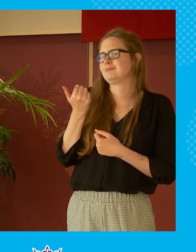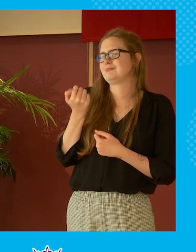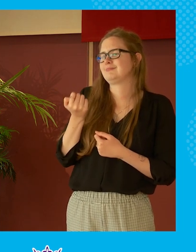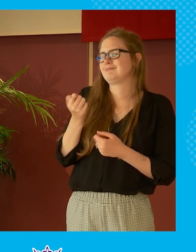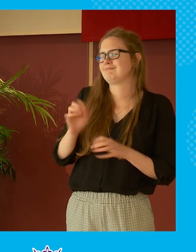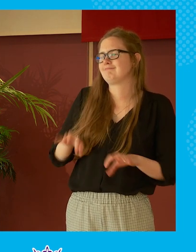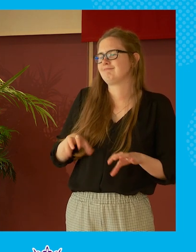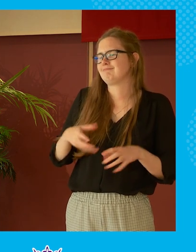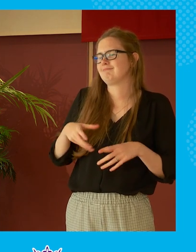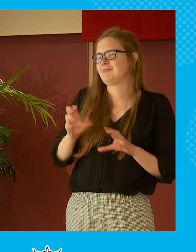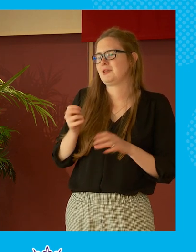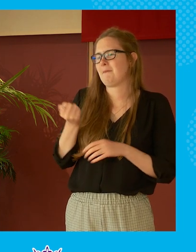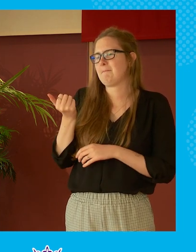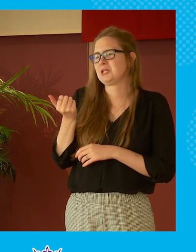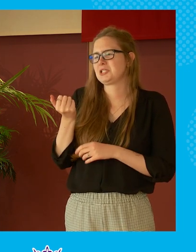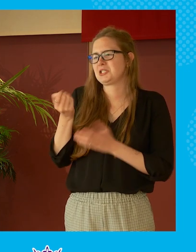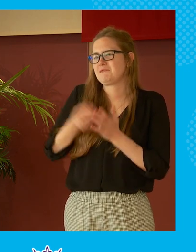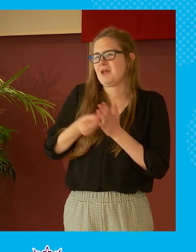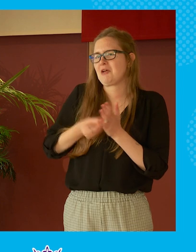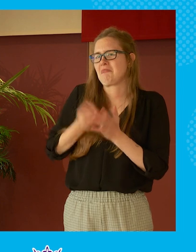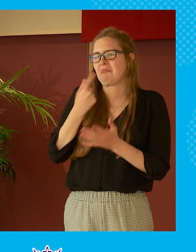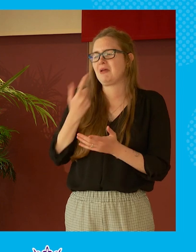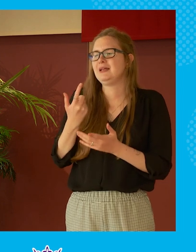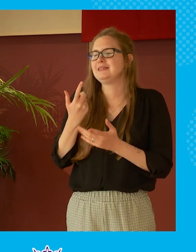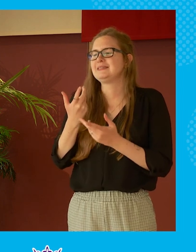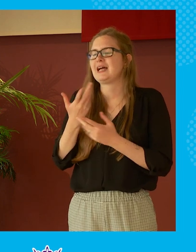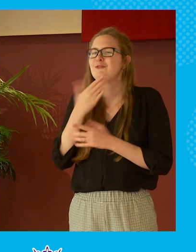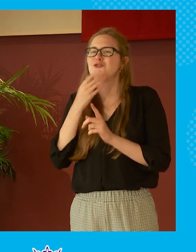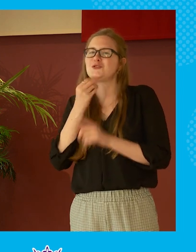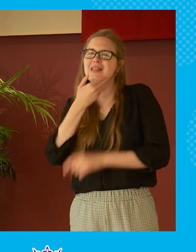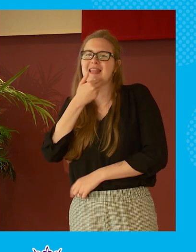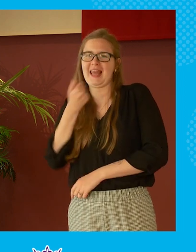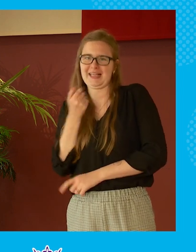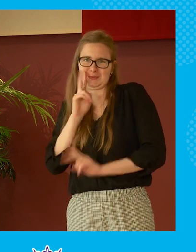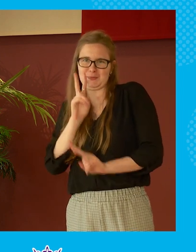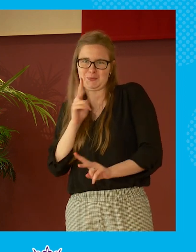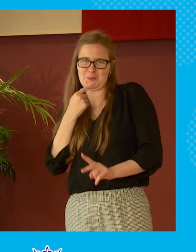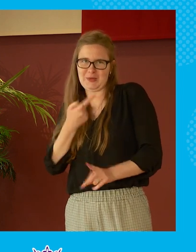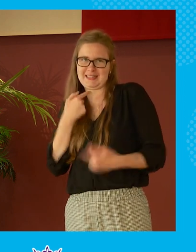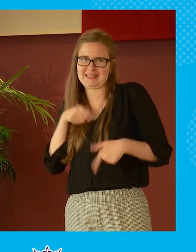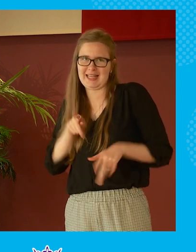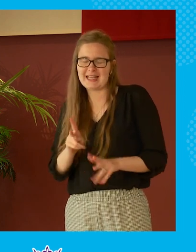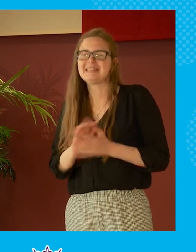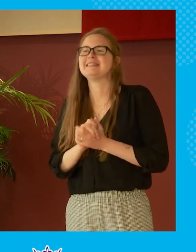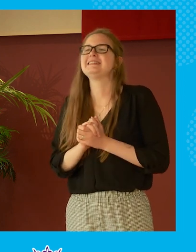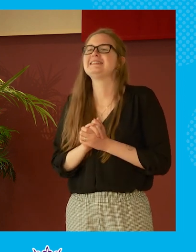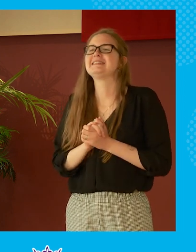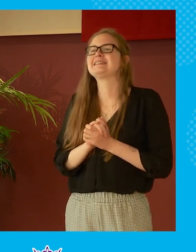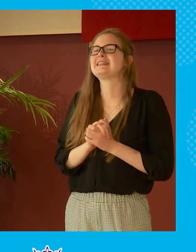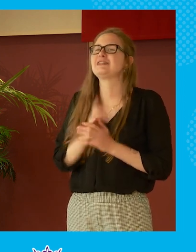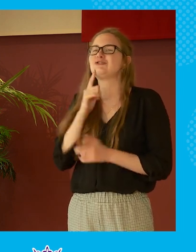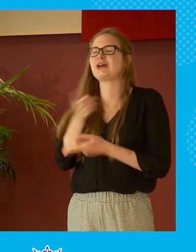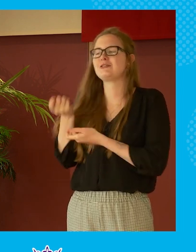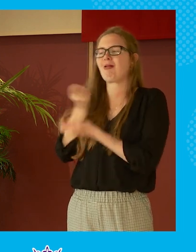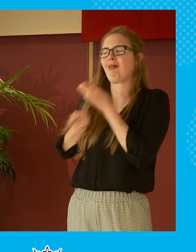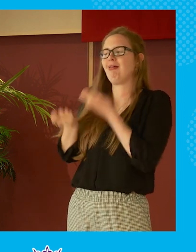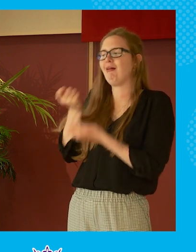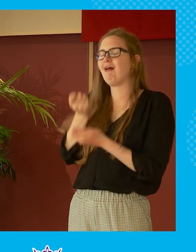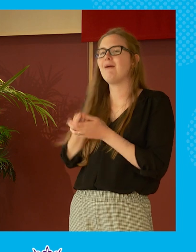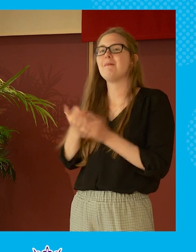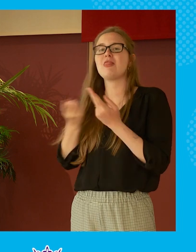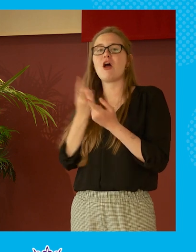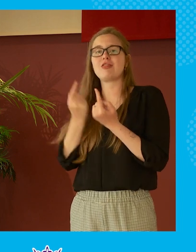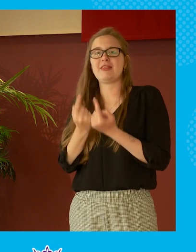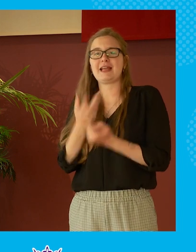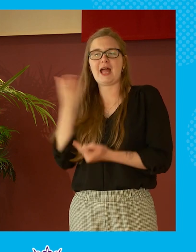i was using the nicer version i'm sure i was i was certain i would be able to lure that out of you but i mean the other the